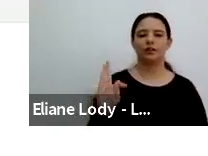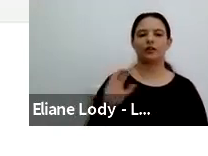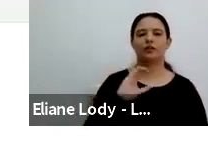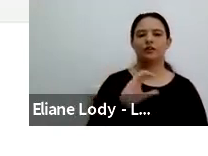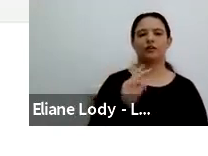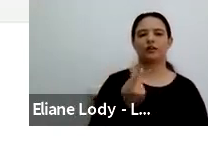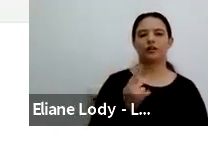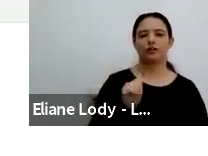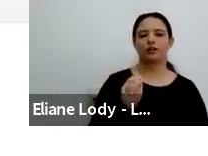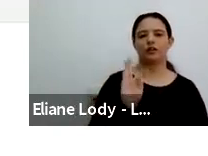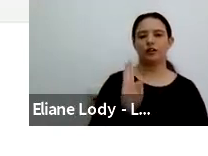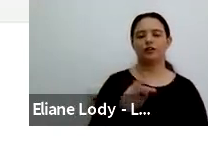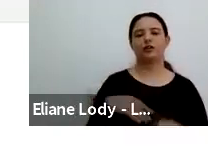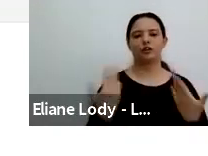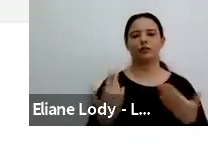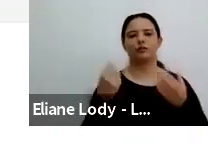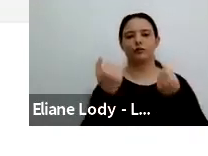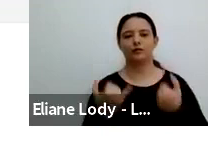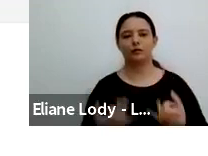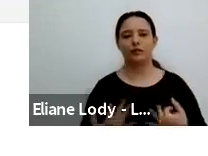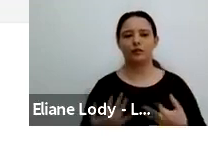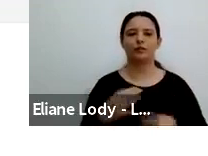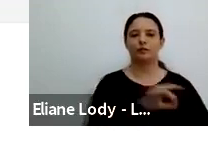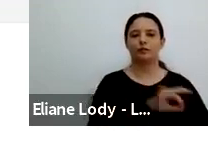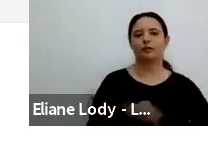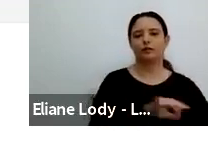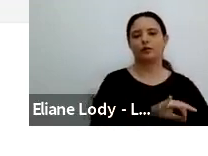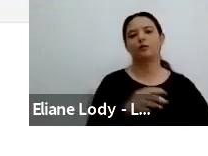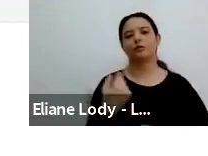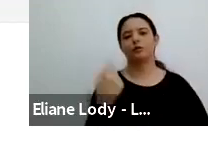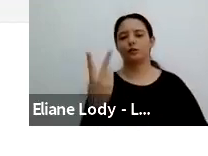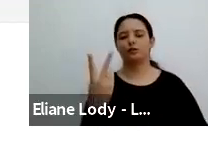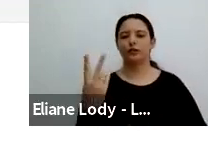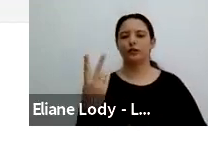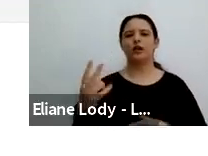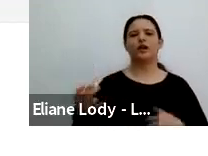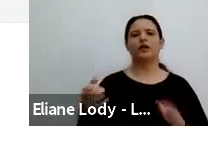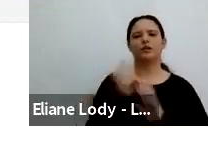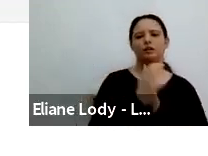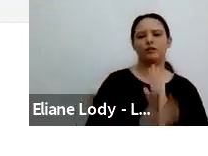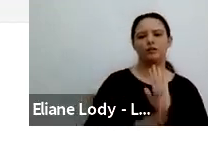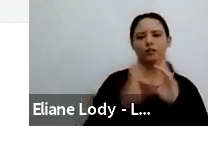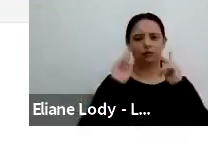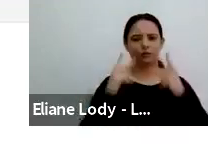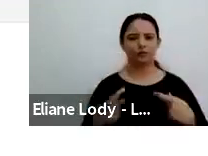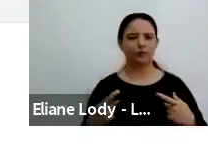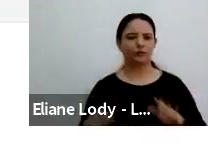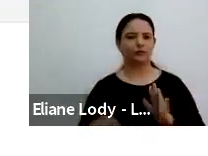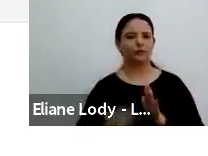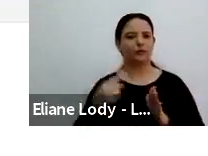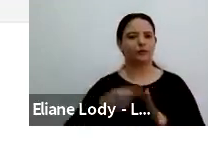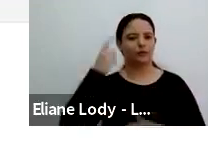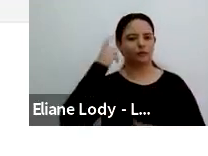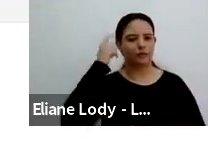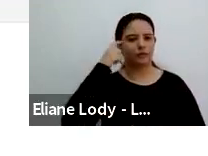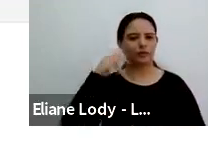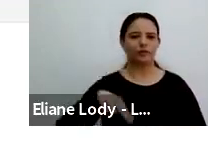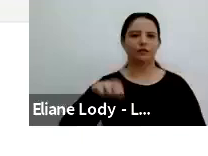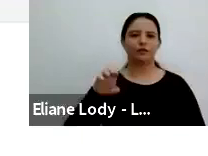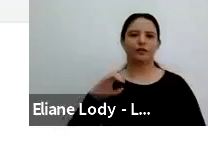both human activity and human becoming. One is Neoplatonic and the other we describe as flat.